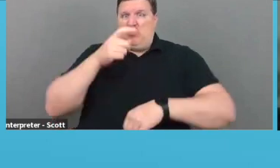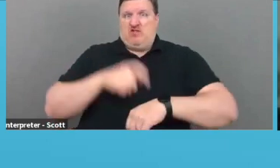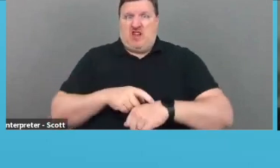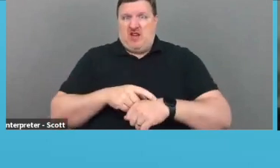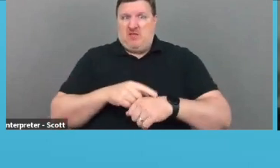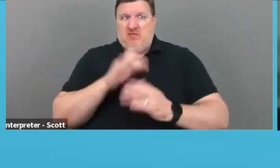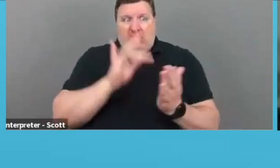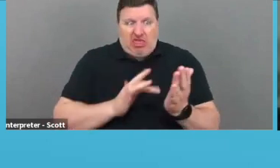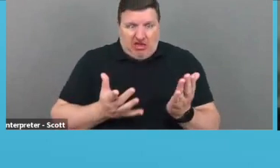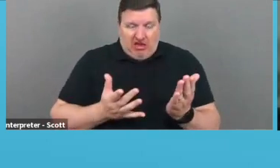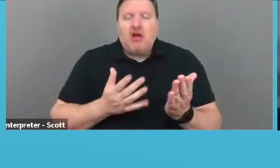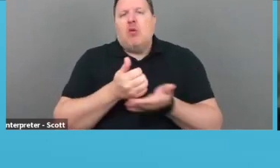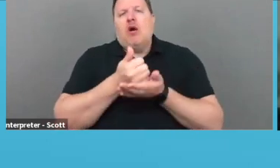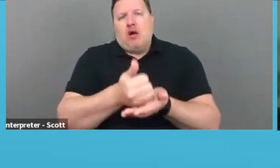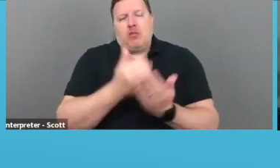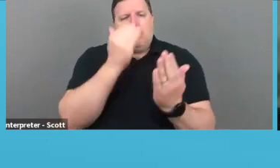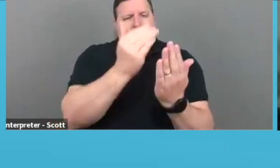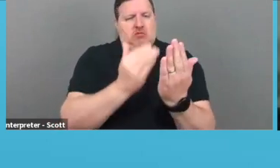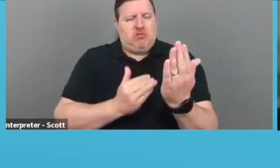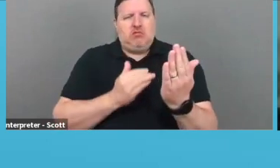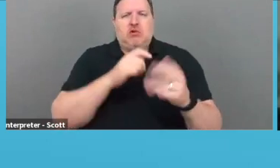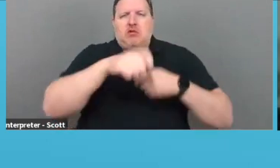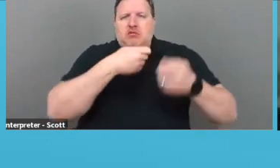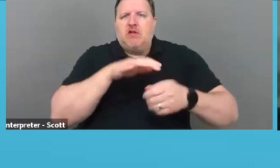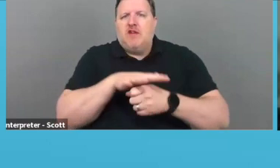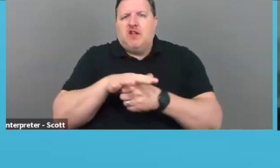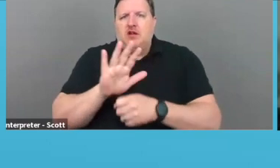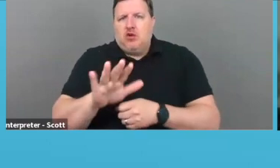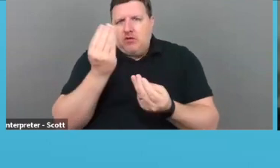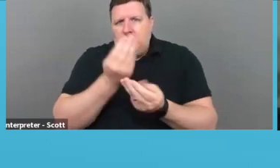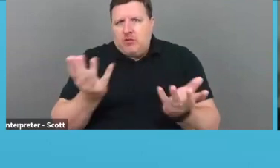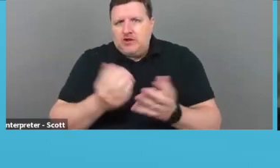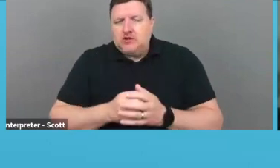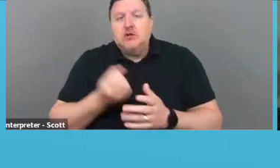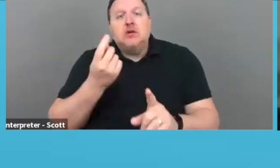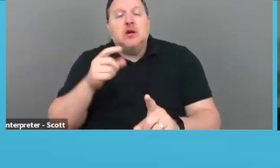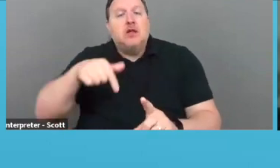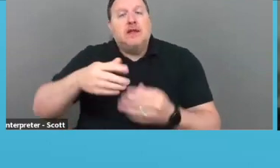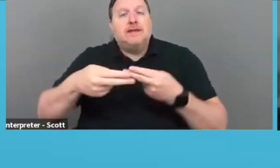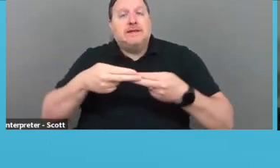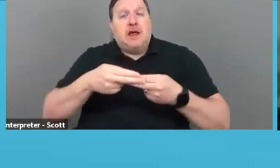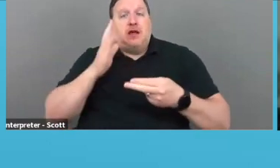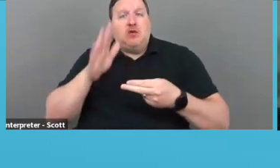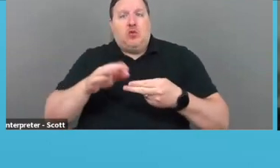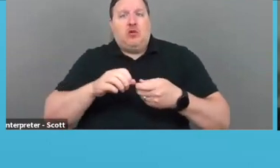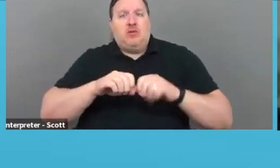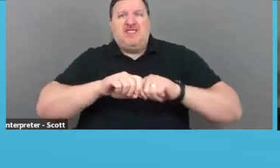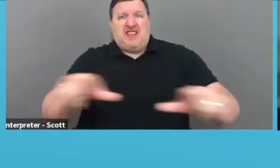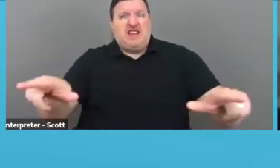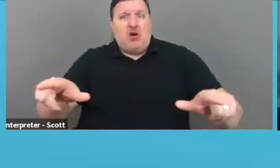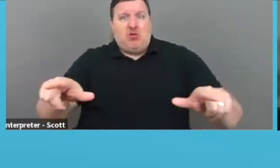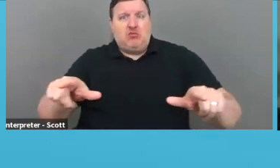By the way, this entire deck will be emailed to everyone. So if you can't copy that